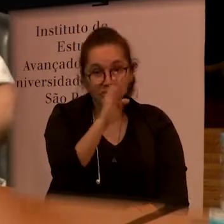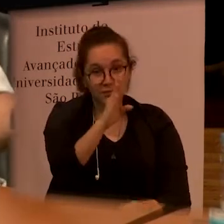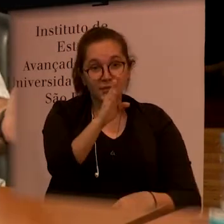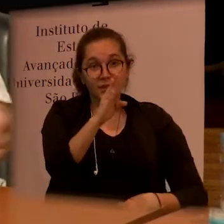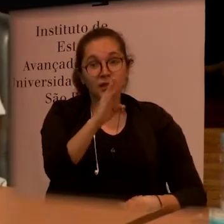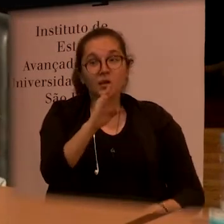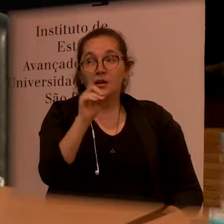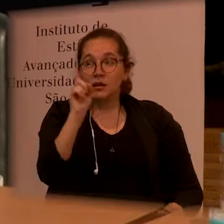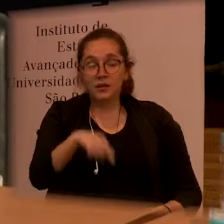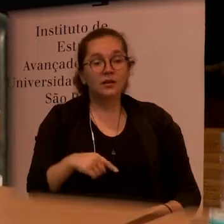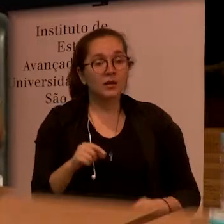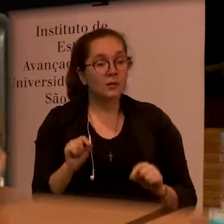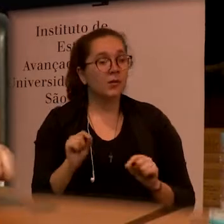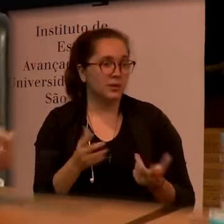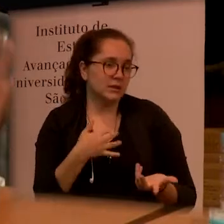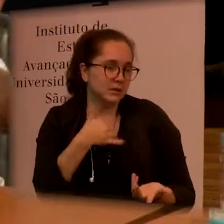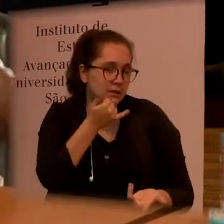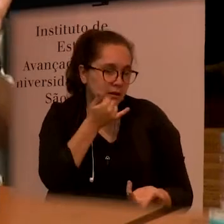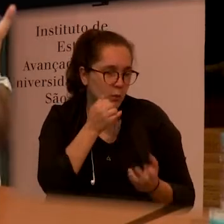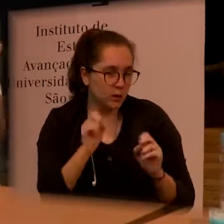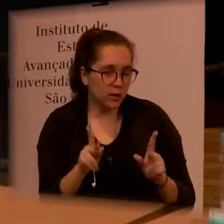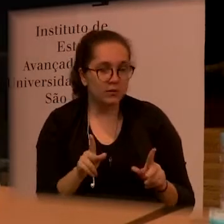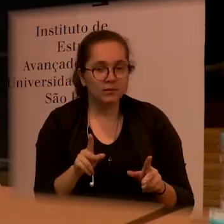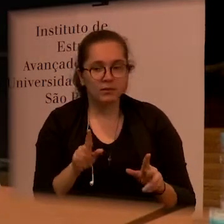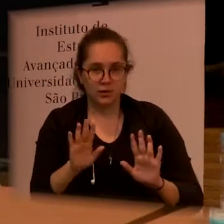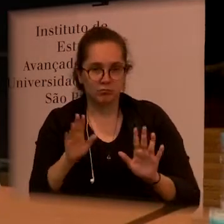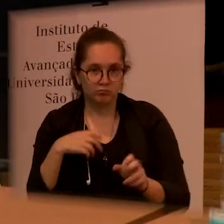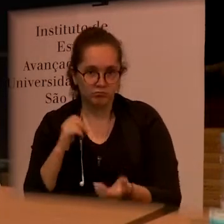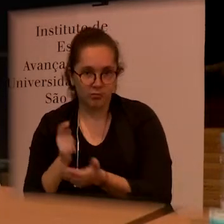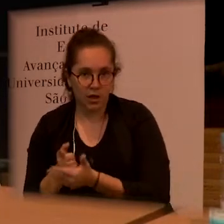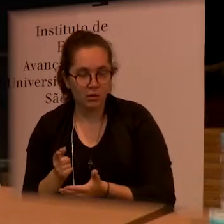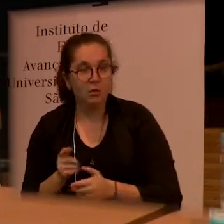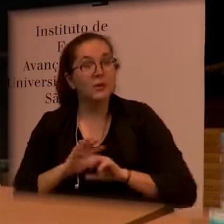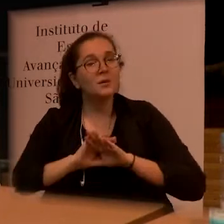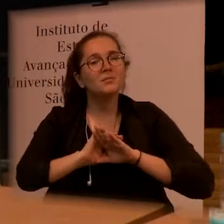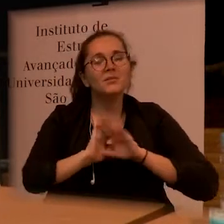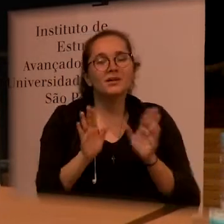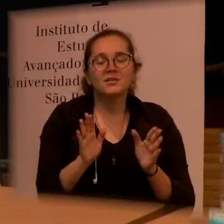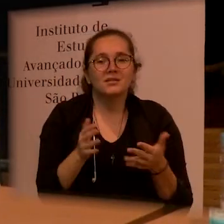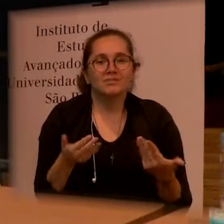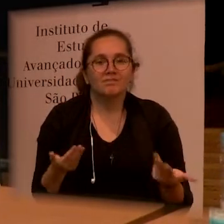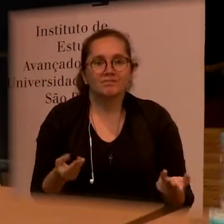this and including financing agencies are